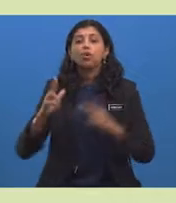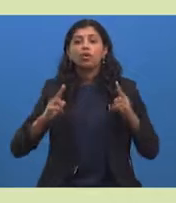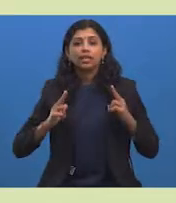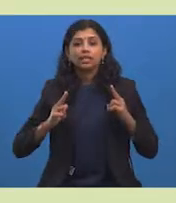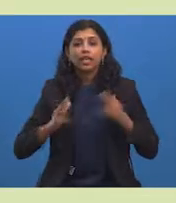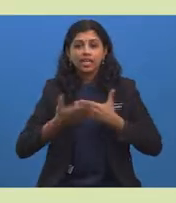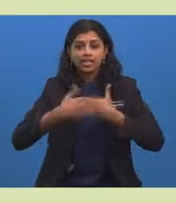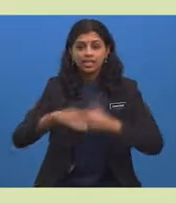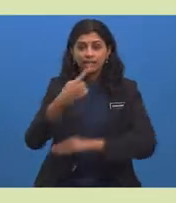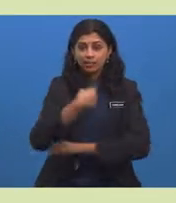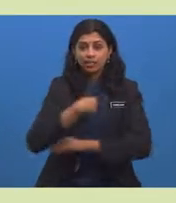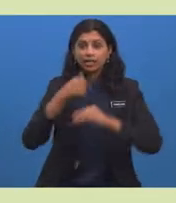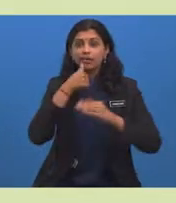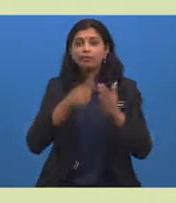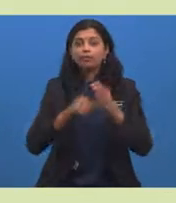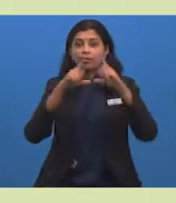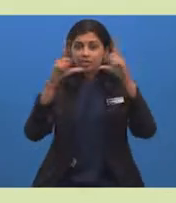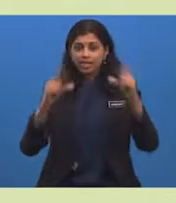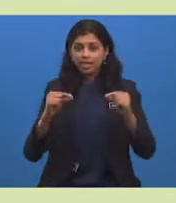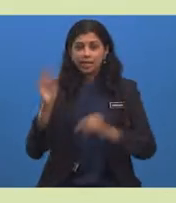Love, Sarah